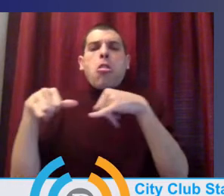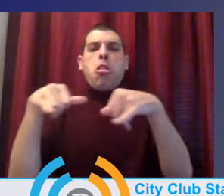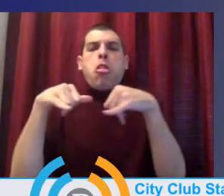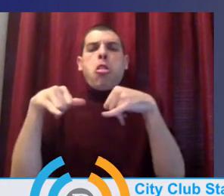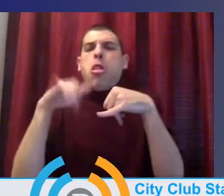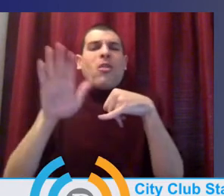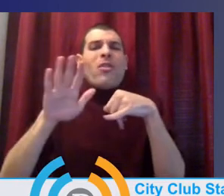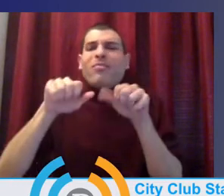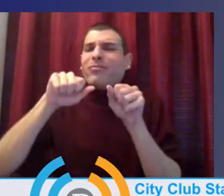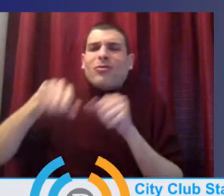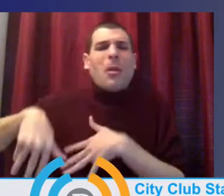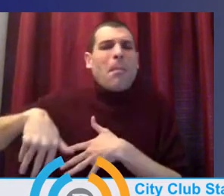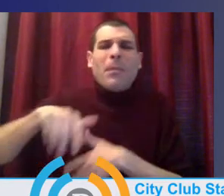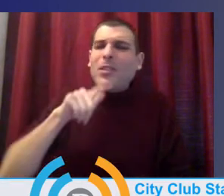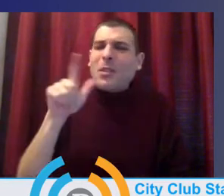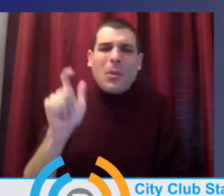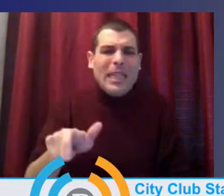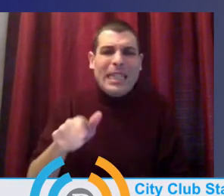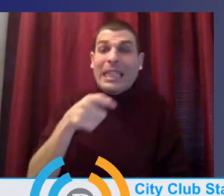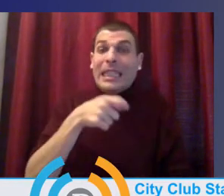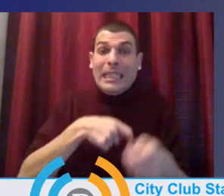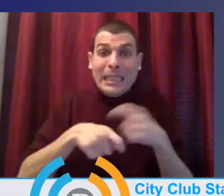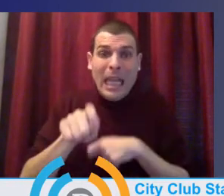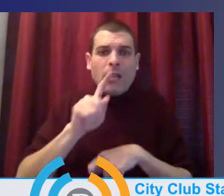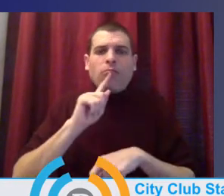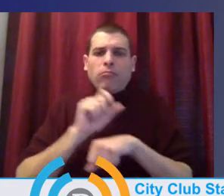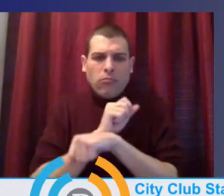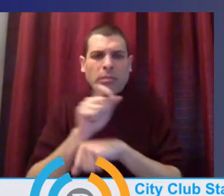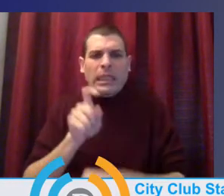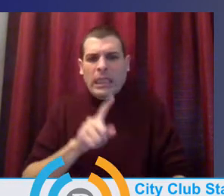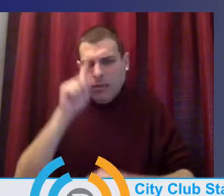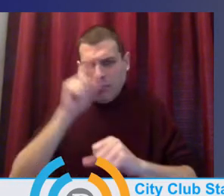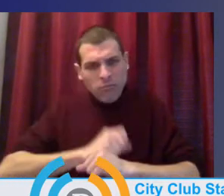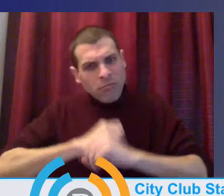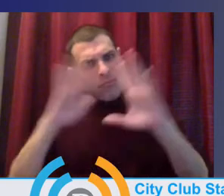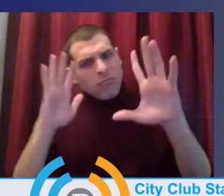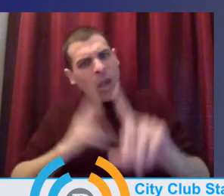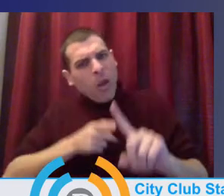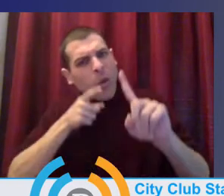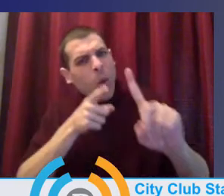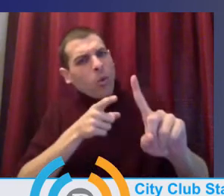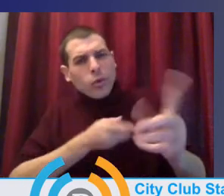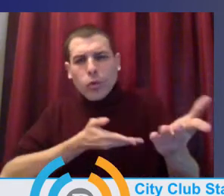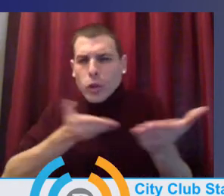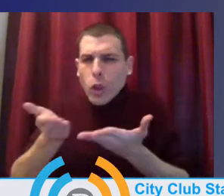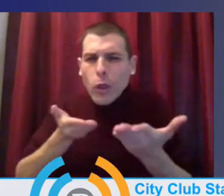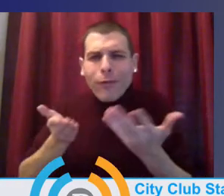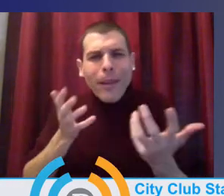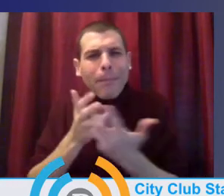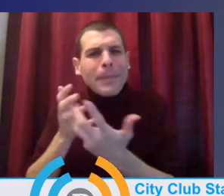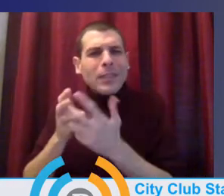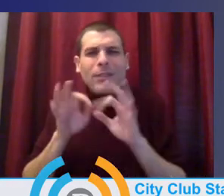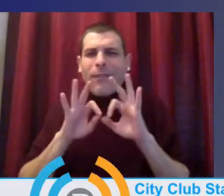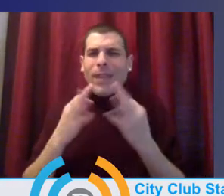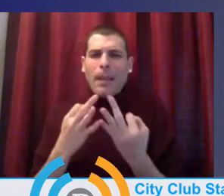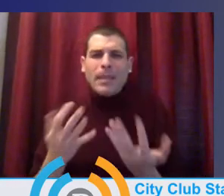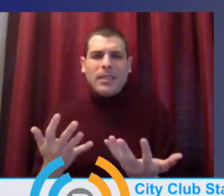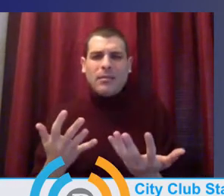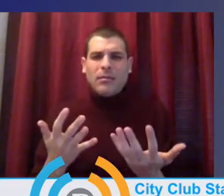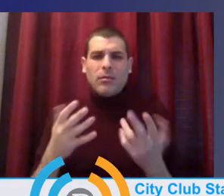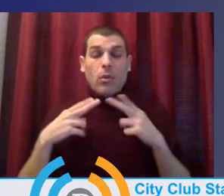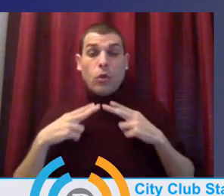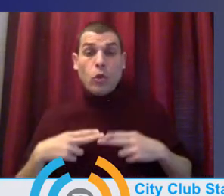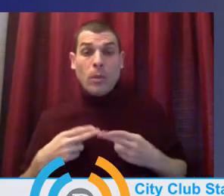children, youth and families agenda in this region that can really serve our families. We're talking about the same people. How does human services,